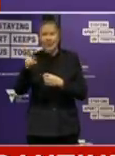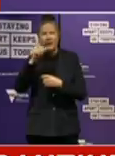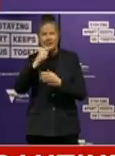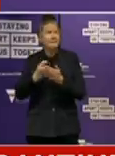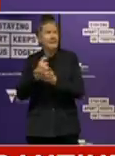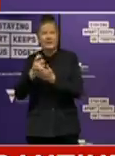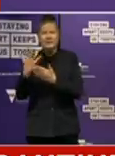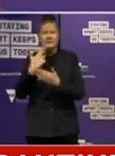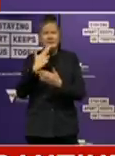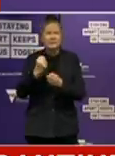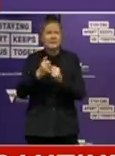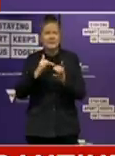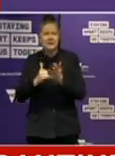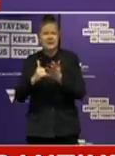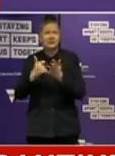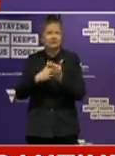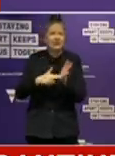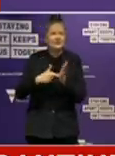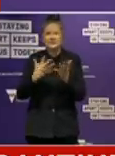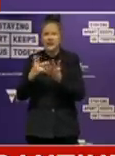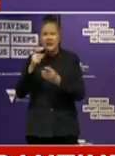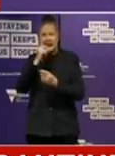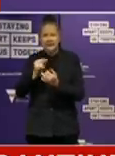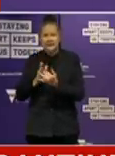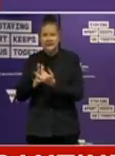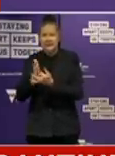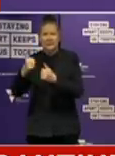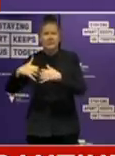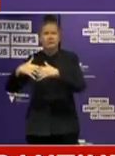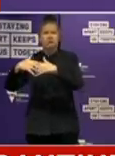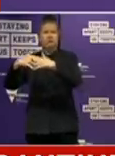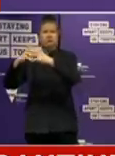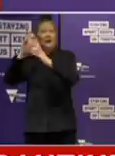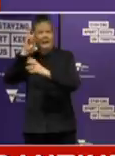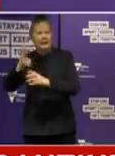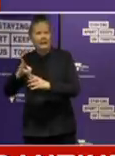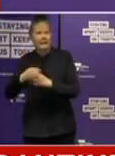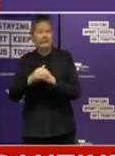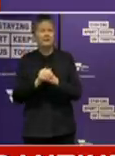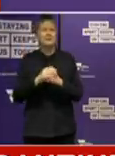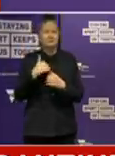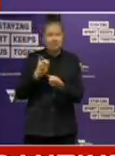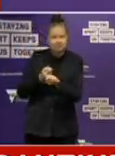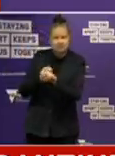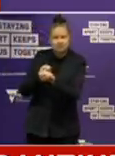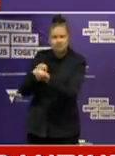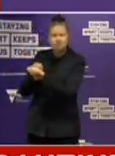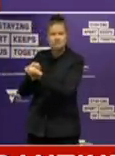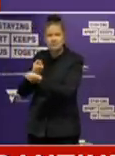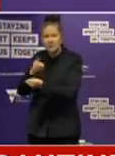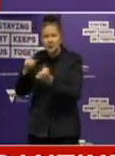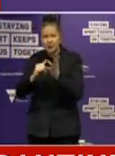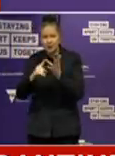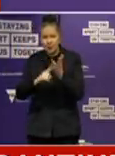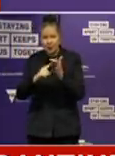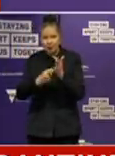them the opportunity to emerge on the other side and recover strongly. We have been supporting sole traders through a range of other initiatives